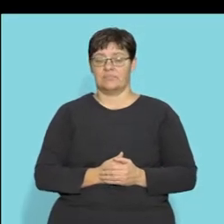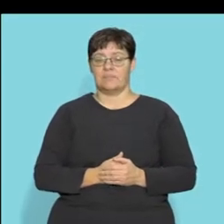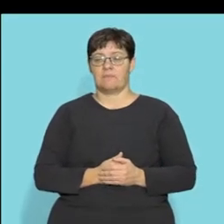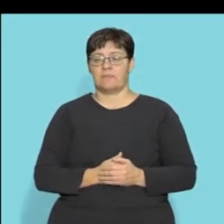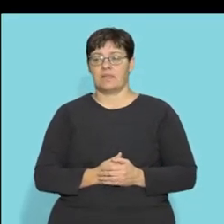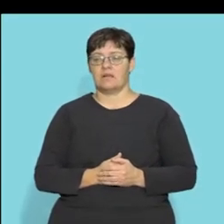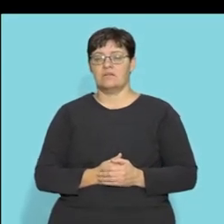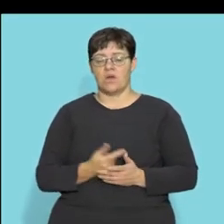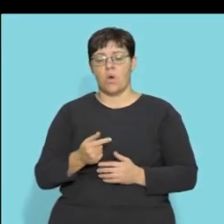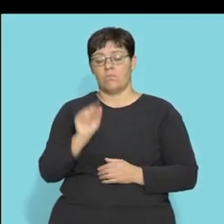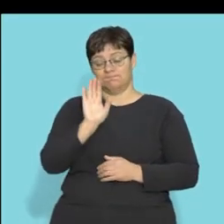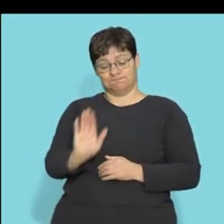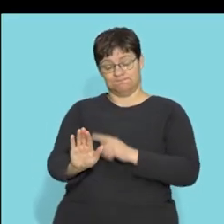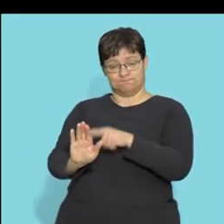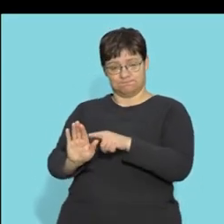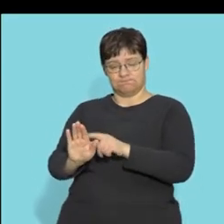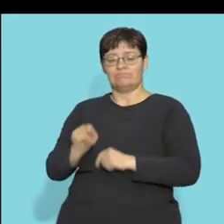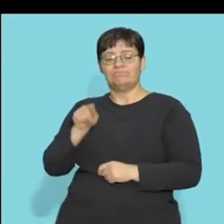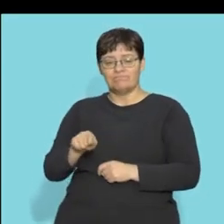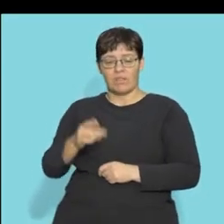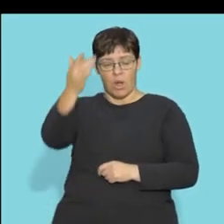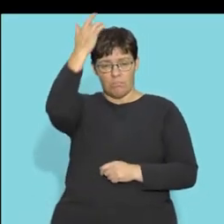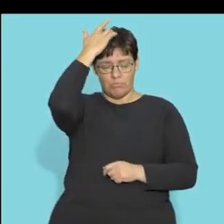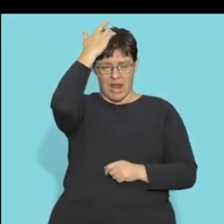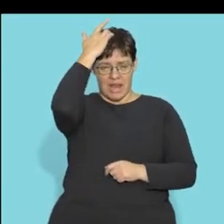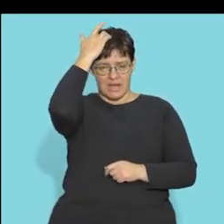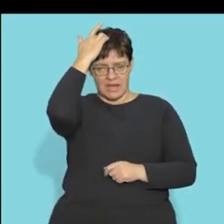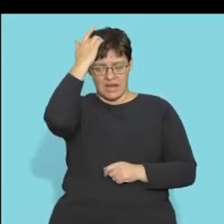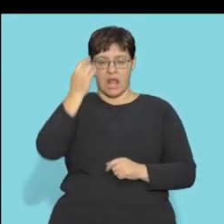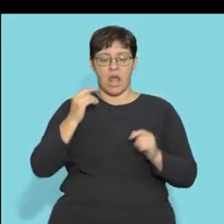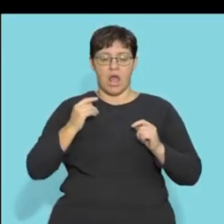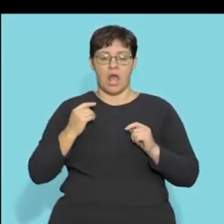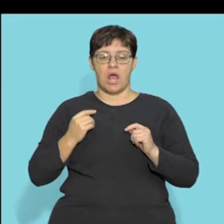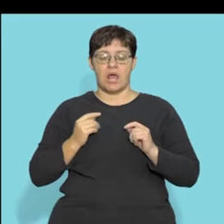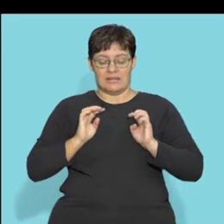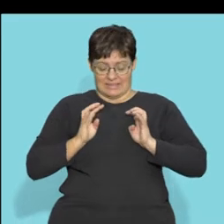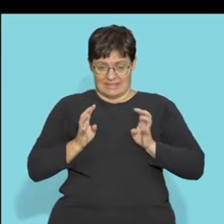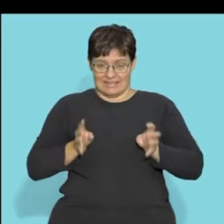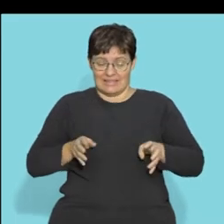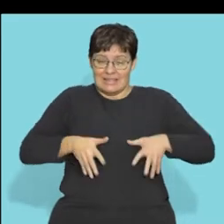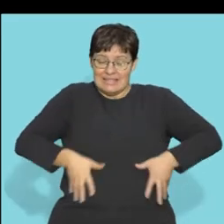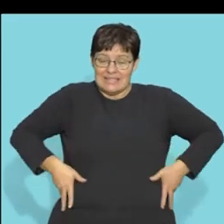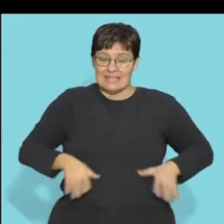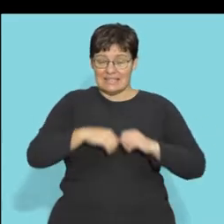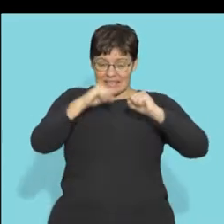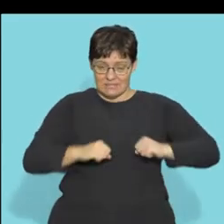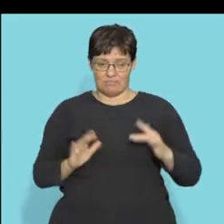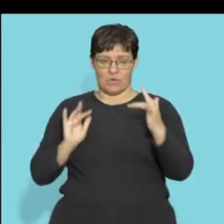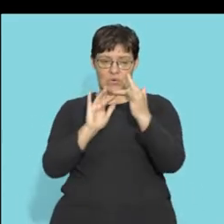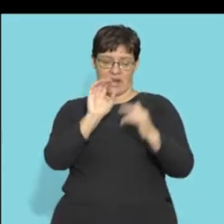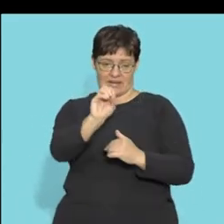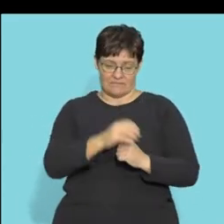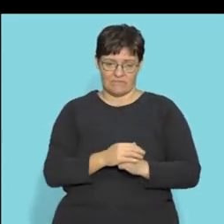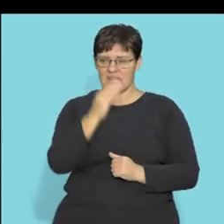Right. The spinal cord, it connects the brain with the rest of the nervous system. So you'll see,